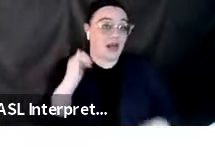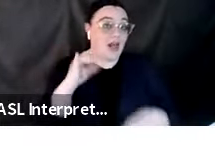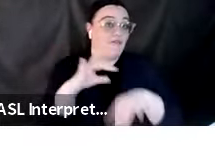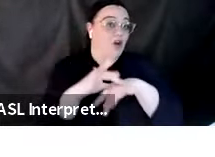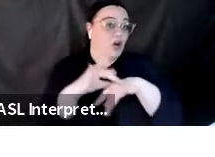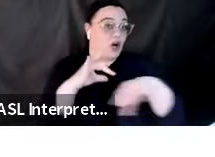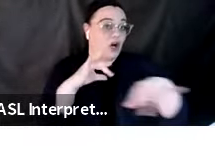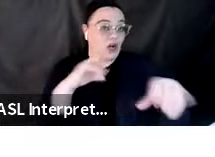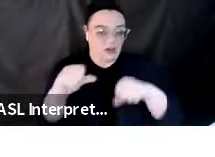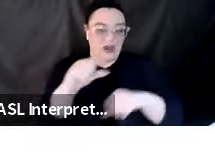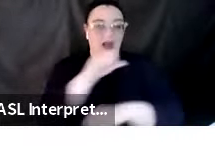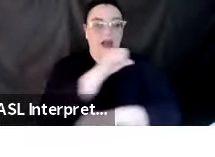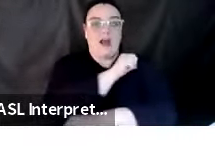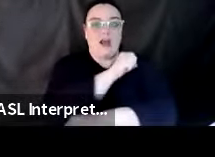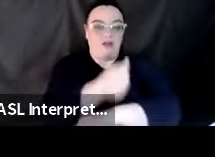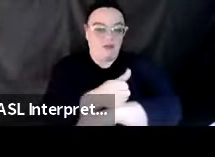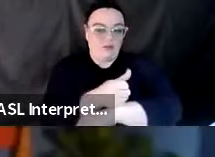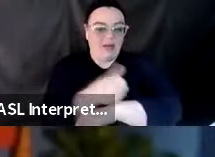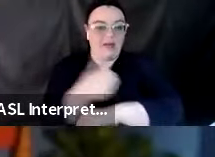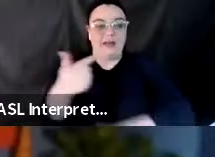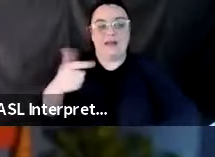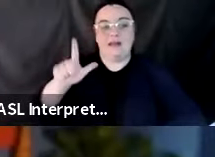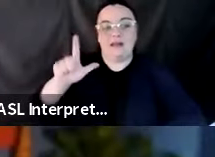Authority, Glenn Pomeroy.